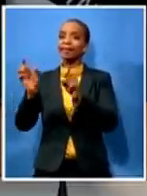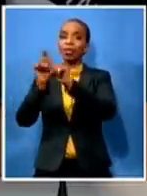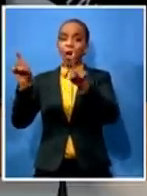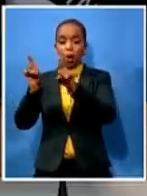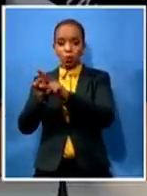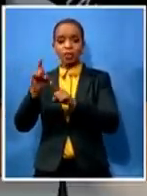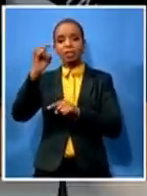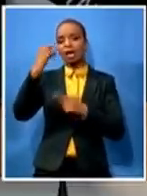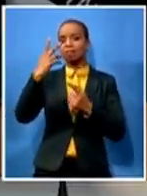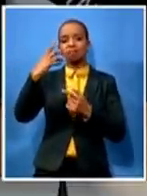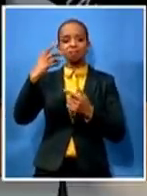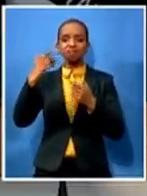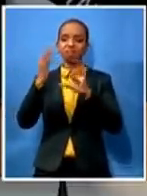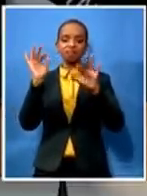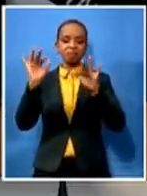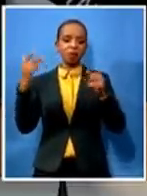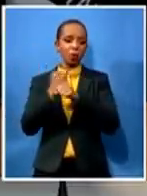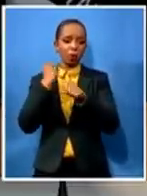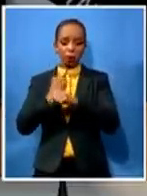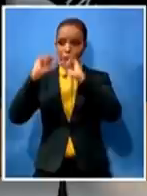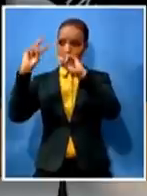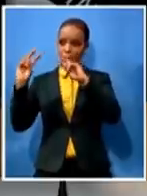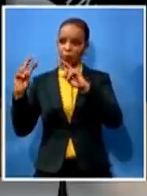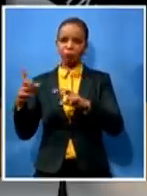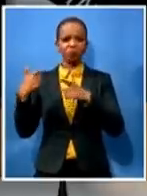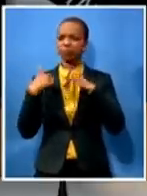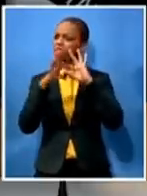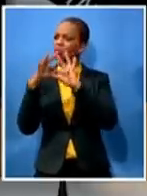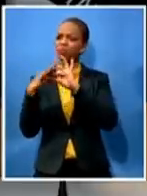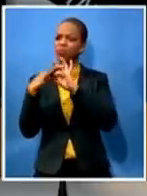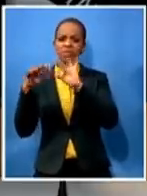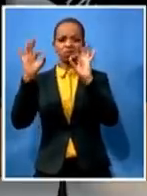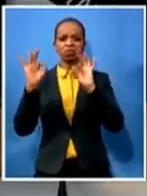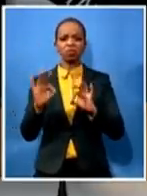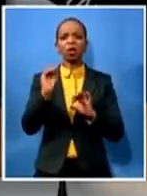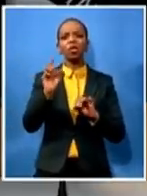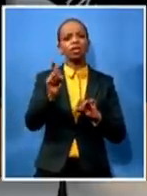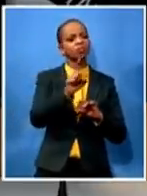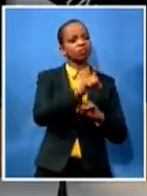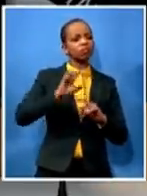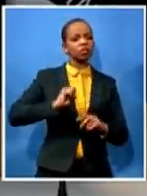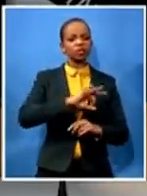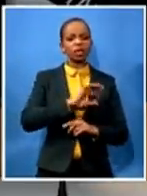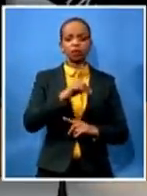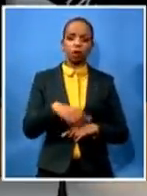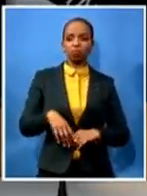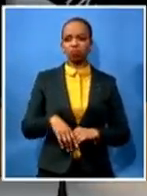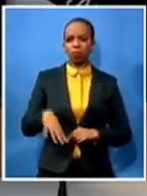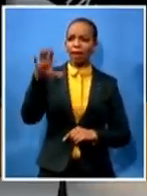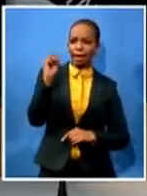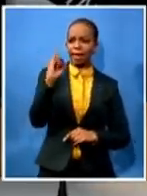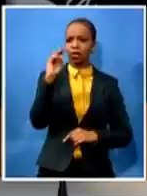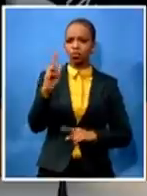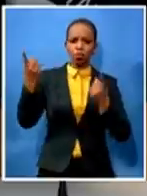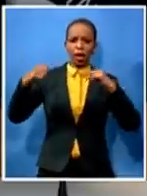much officials who are refusing to cooperate with the siu and everybody to come and cooperate because i do believe that